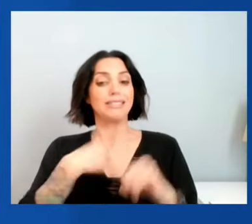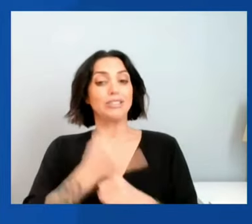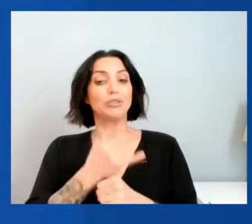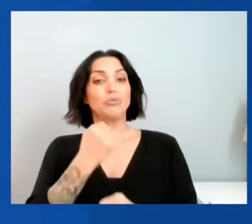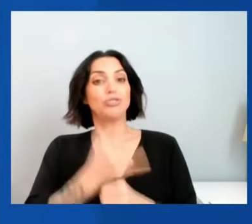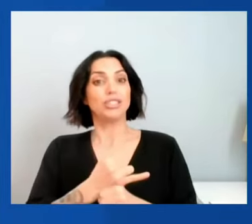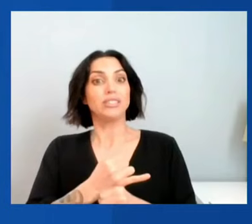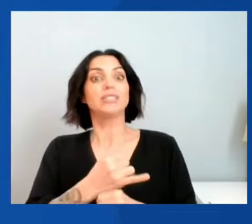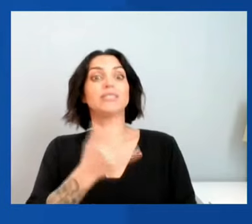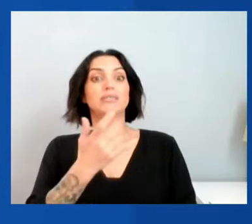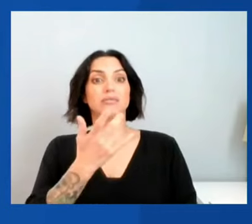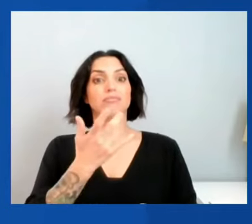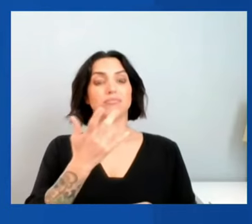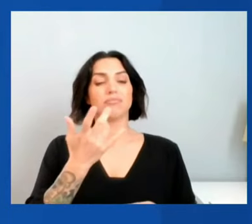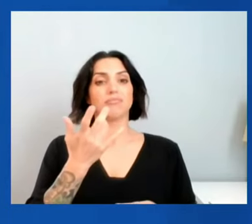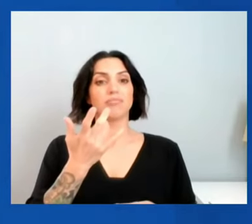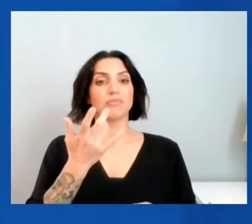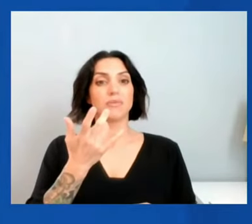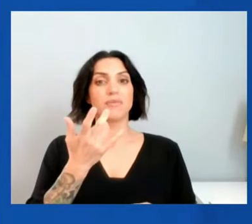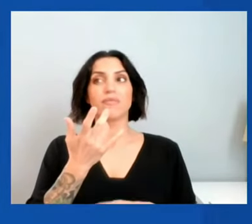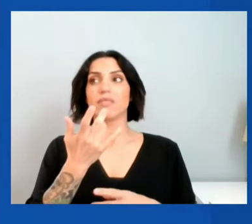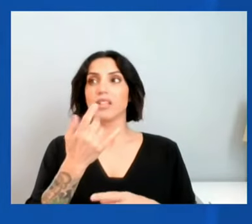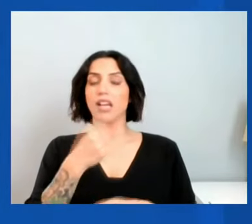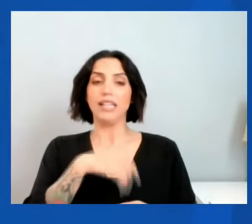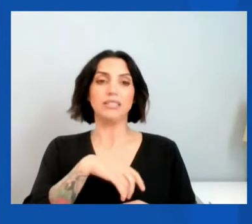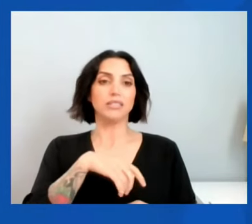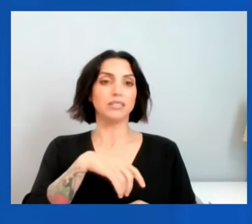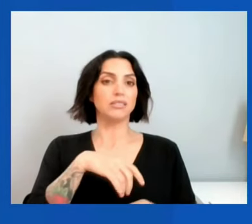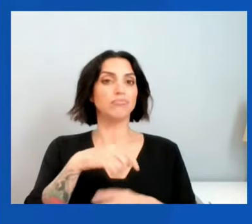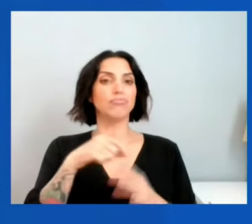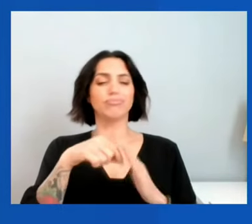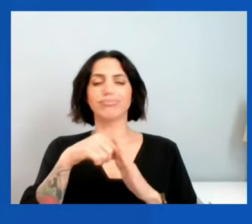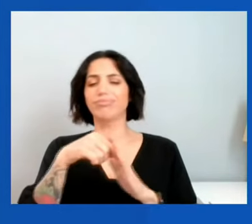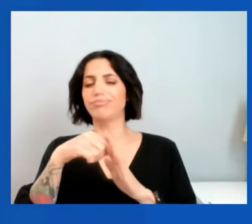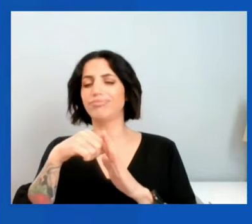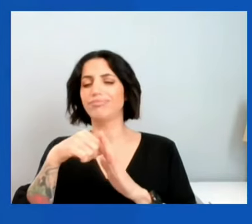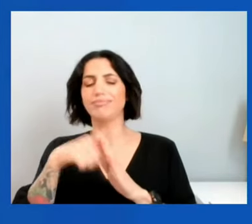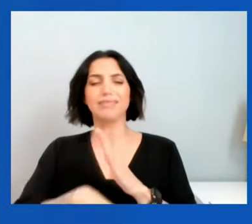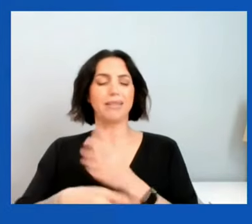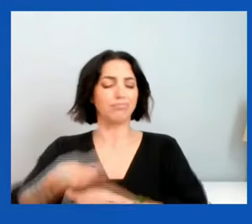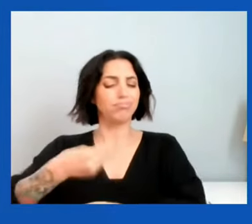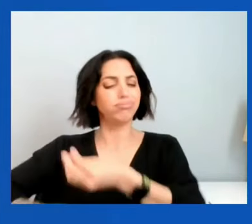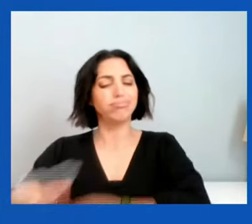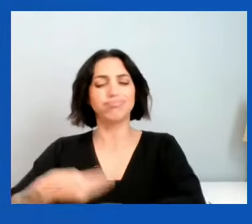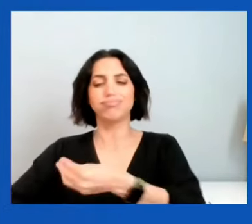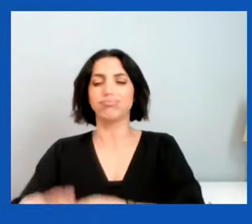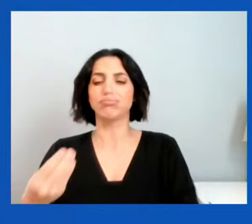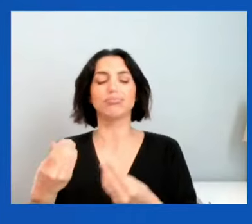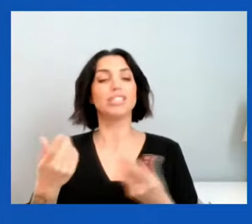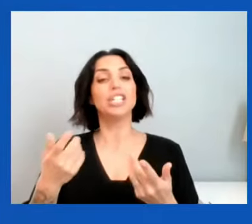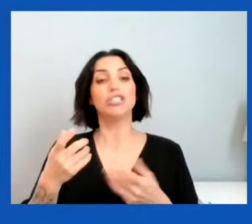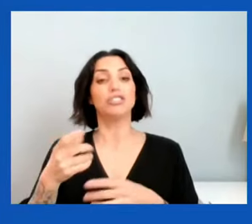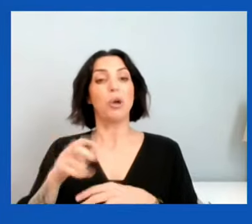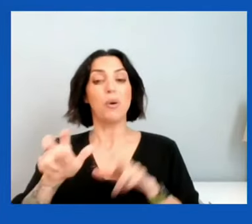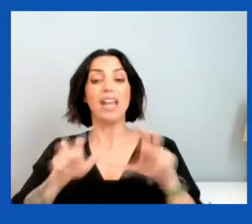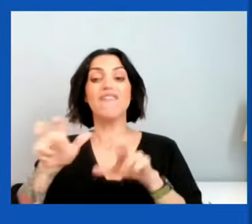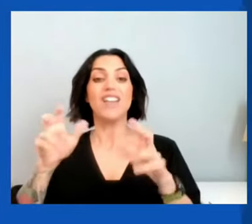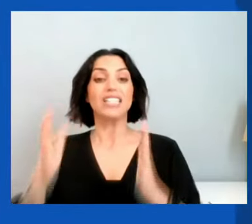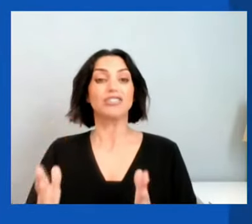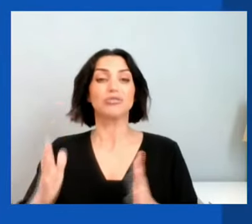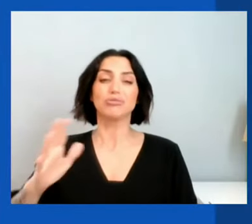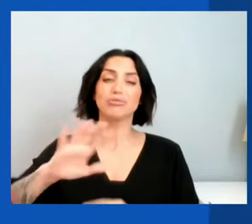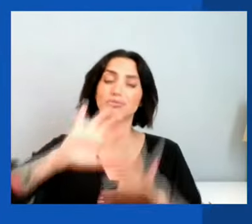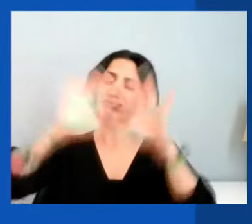deep and liquid financial markets that makes investors all around the world